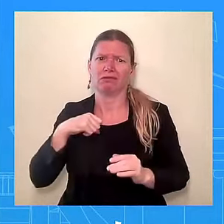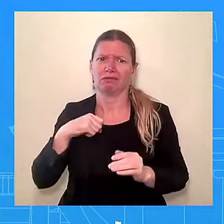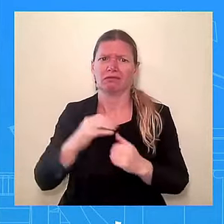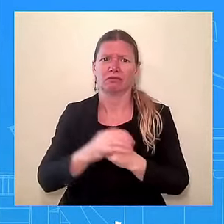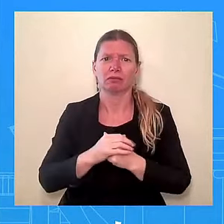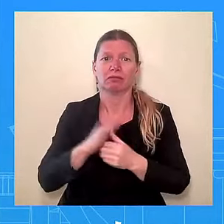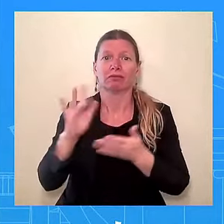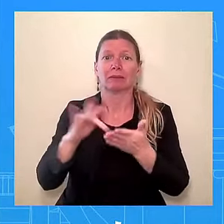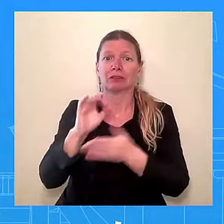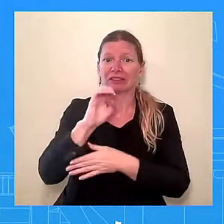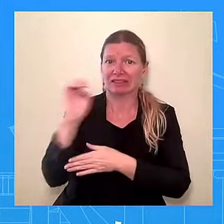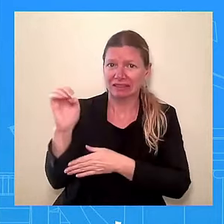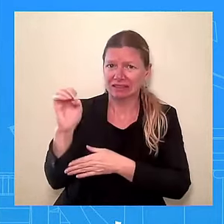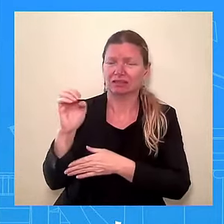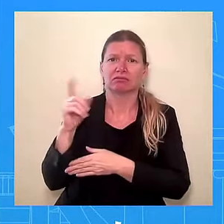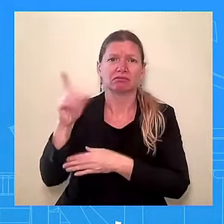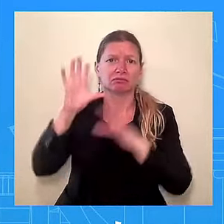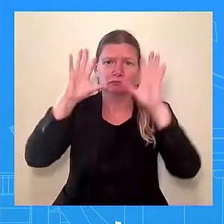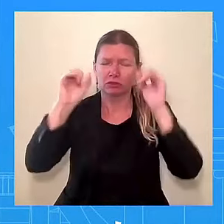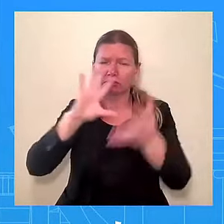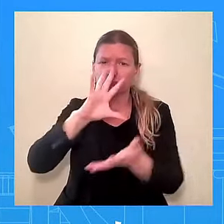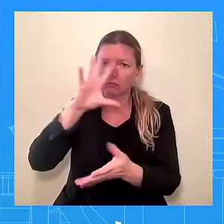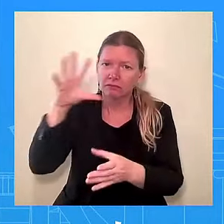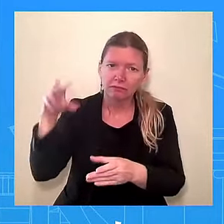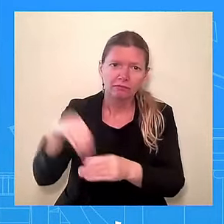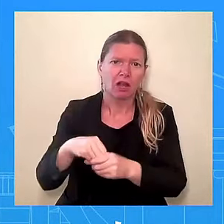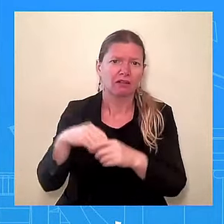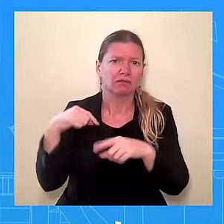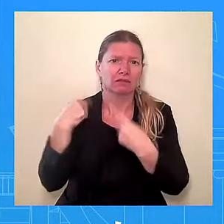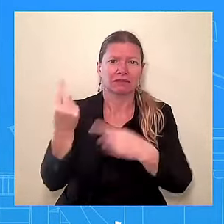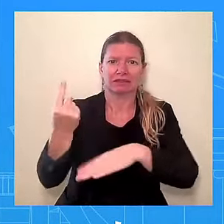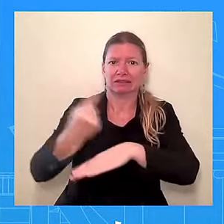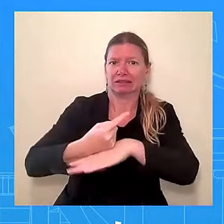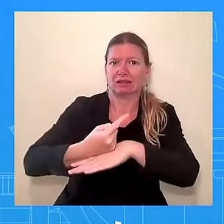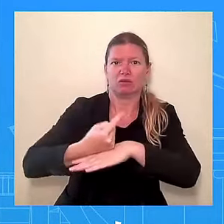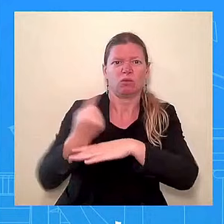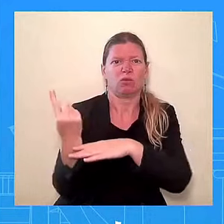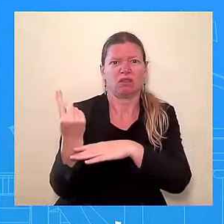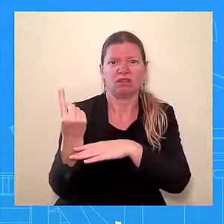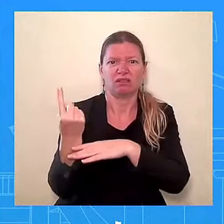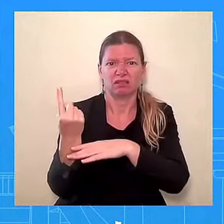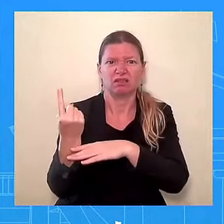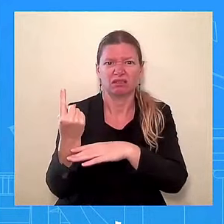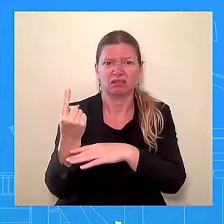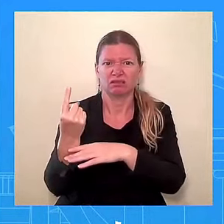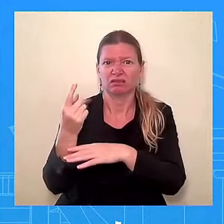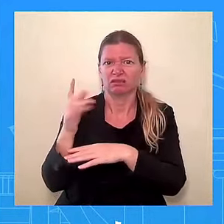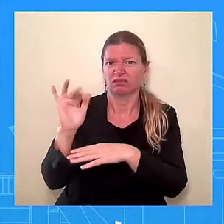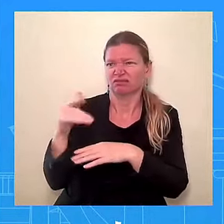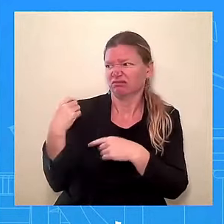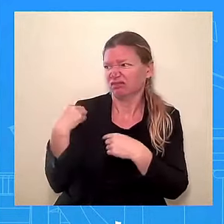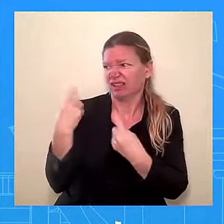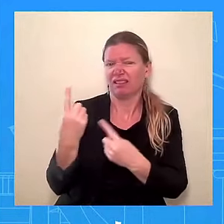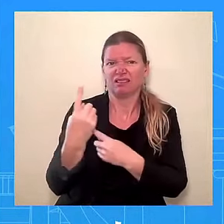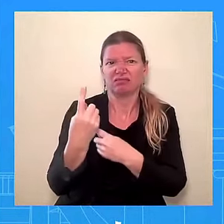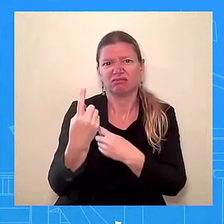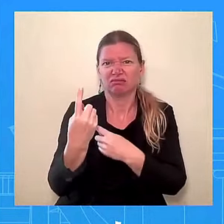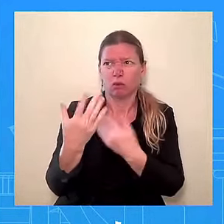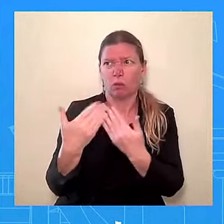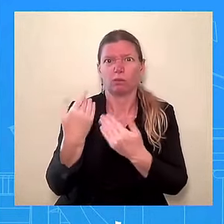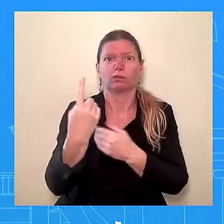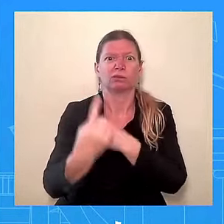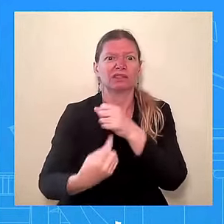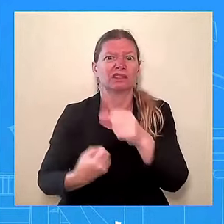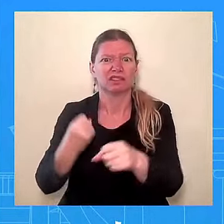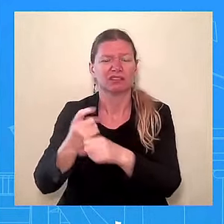just under a year. But he's going to continue to do that. You're going to continue to hear from him and that will not change. Okay, Andrea.